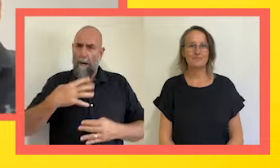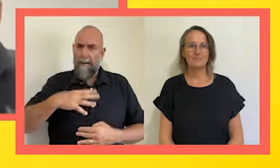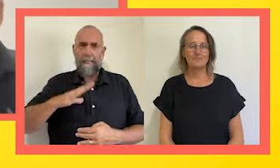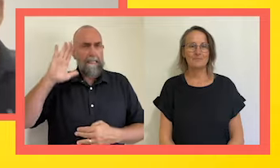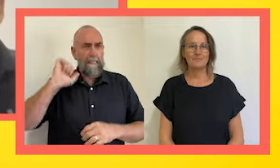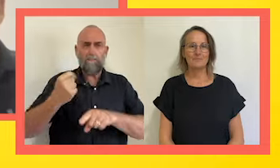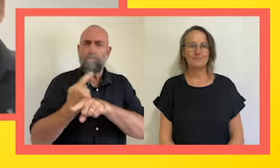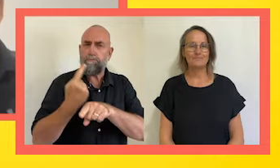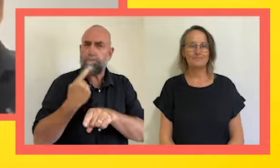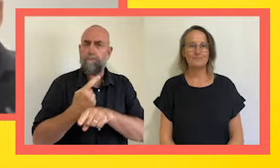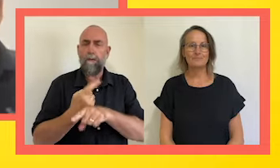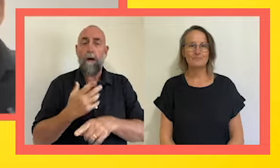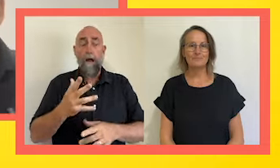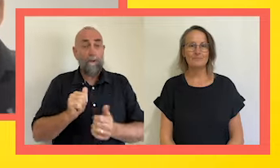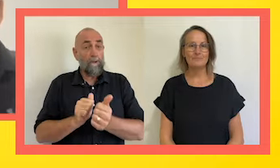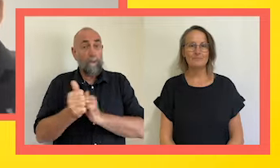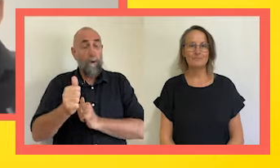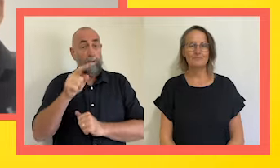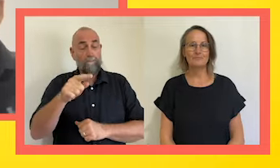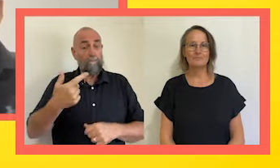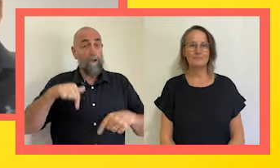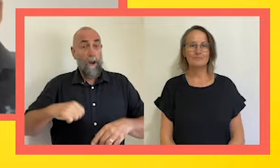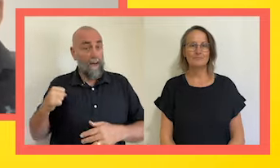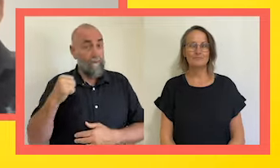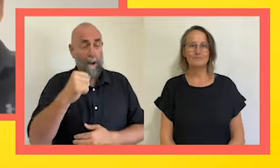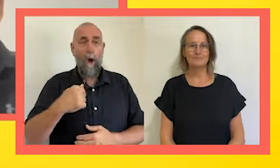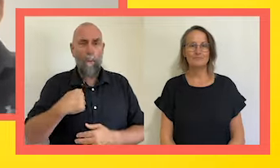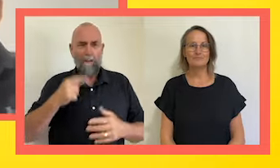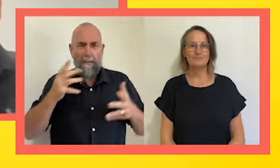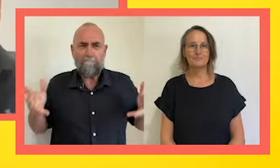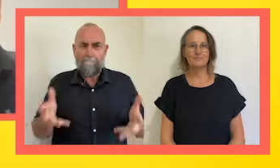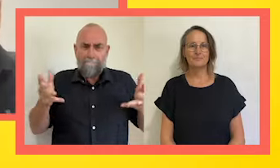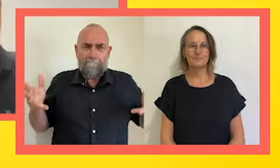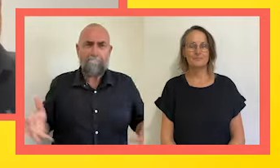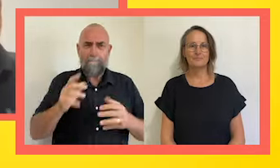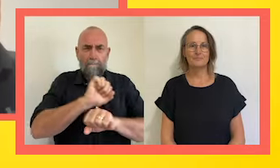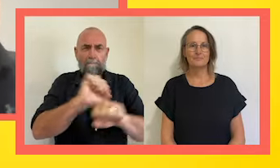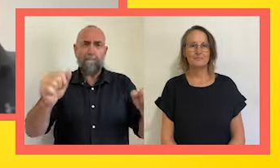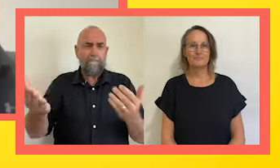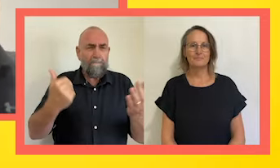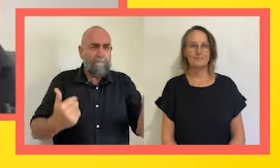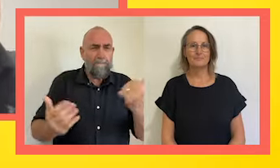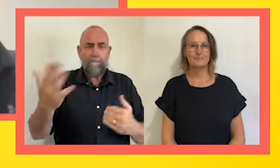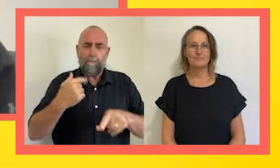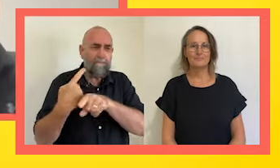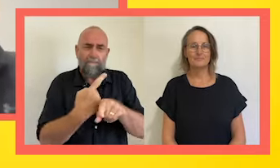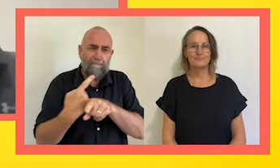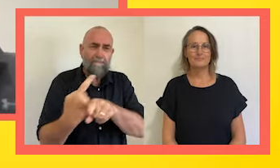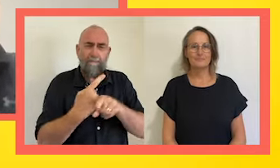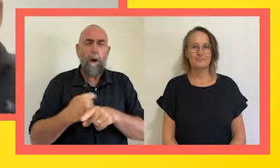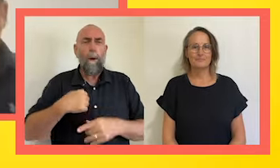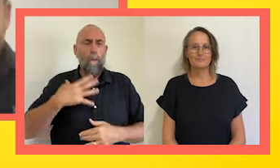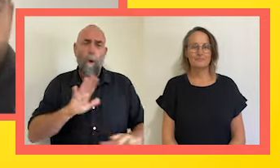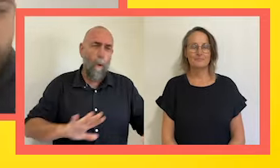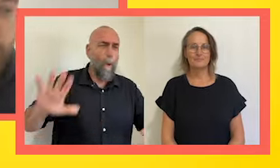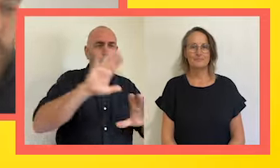And when it comes to sport, You Little Ripper is about amplifying as many voices of people with disability across this country as we possibly can.